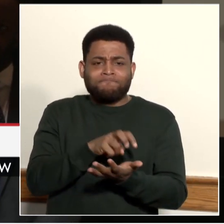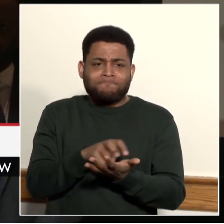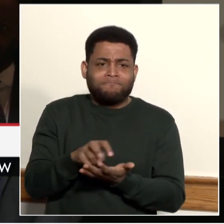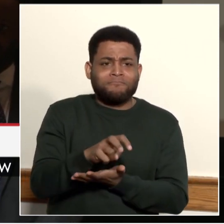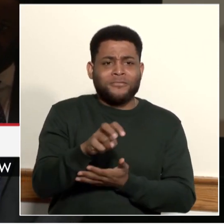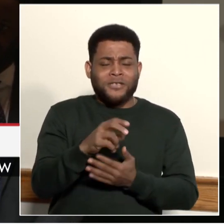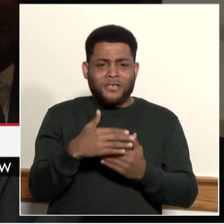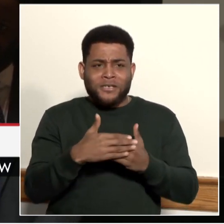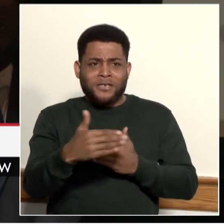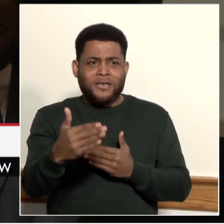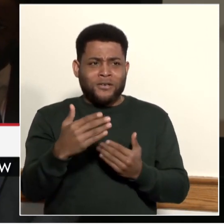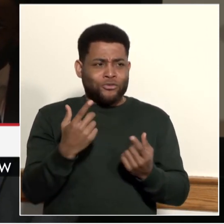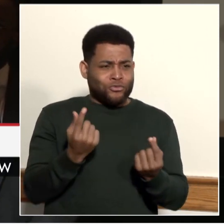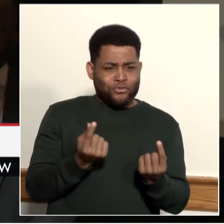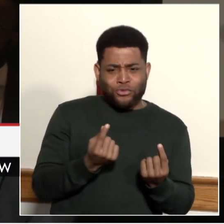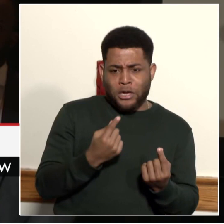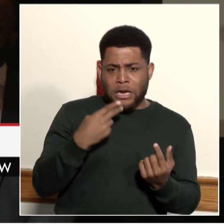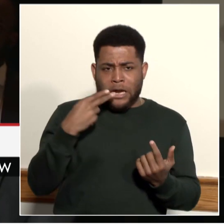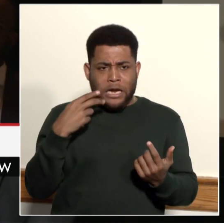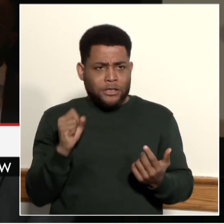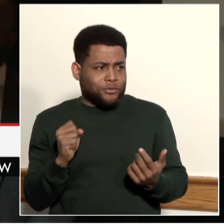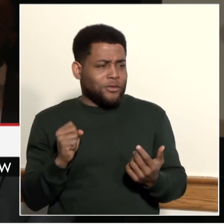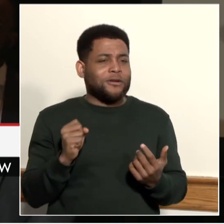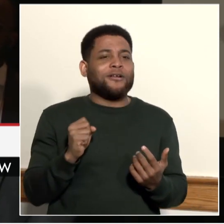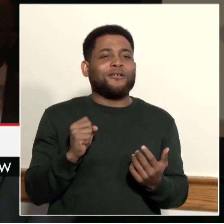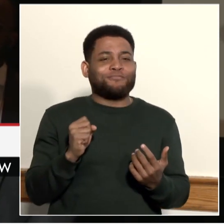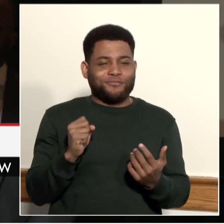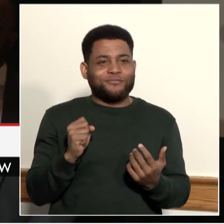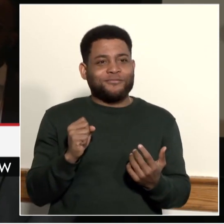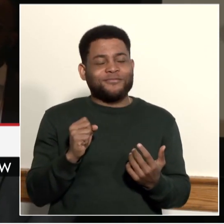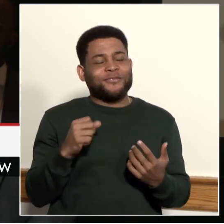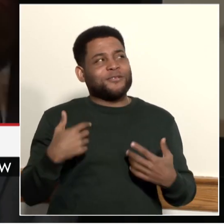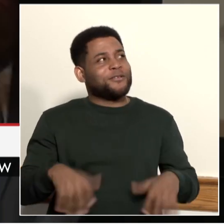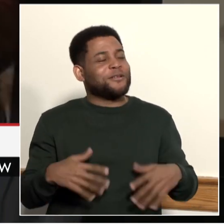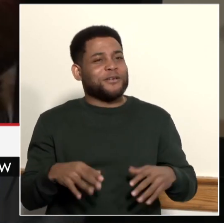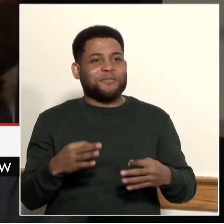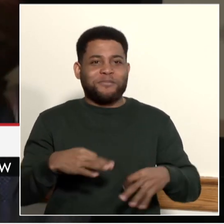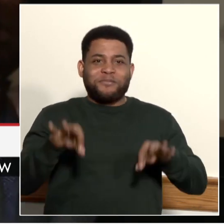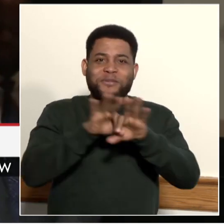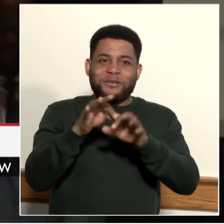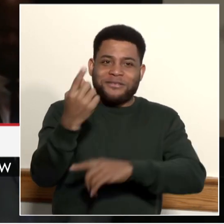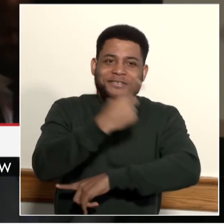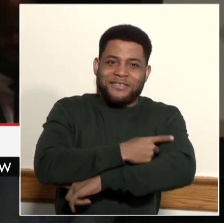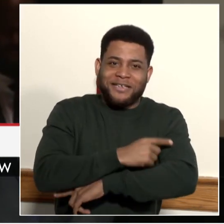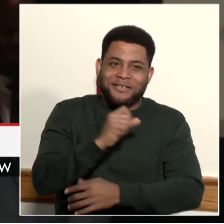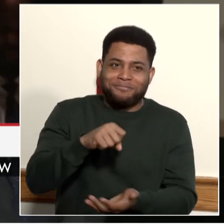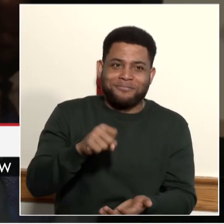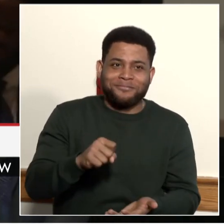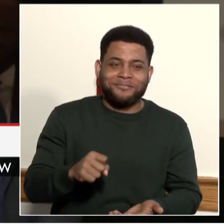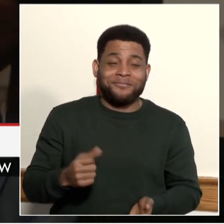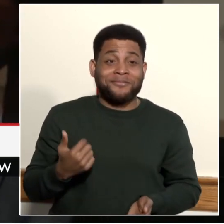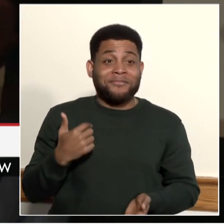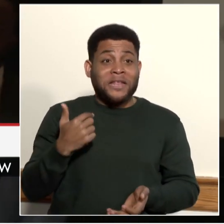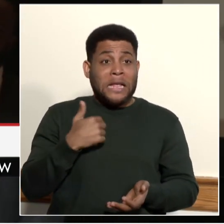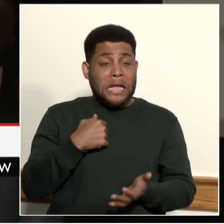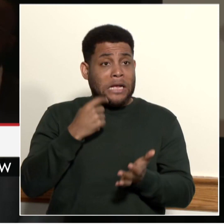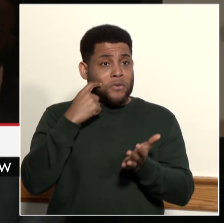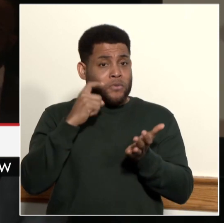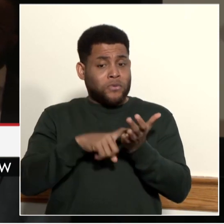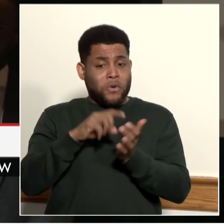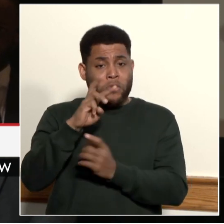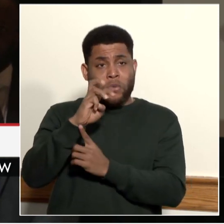in high school. I'm really also proud that Ida B. Wells is replicating something that we do, many of you may know,